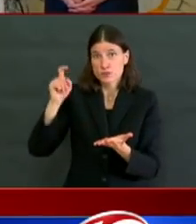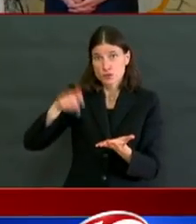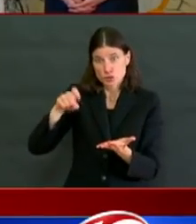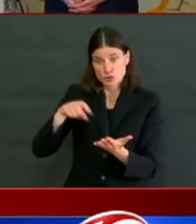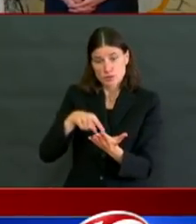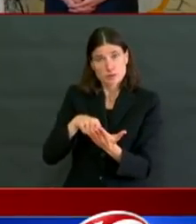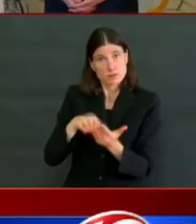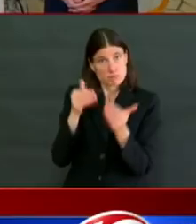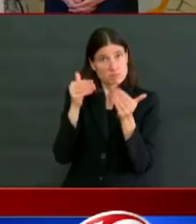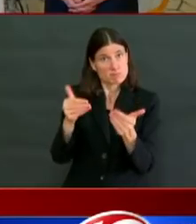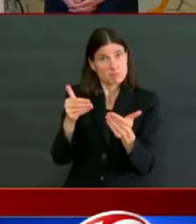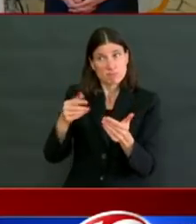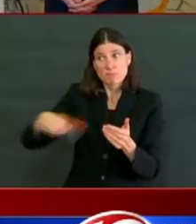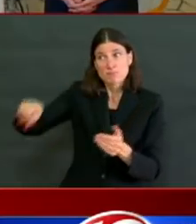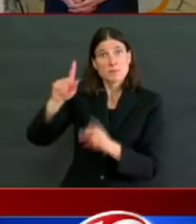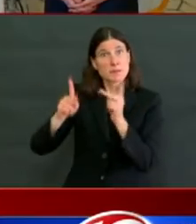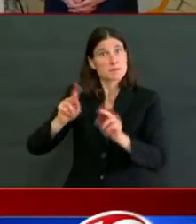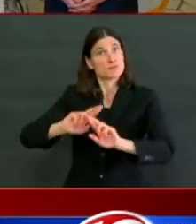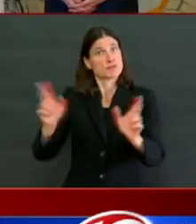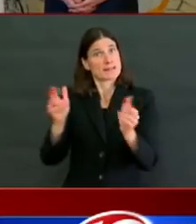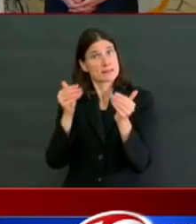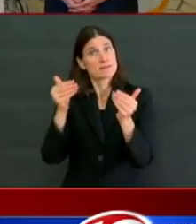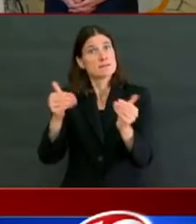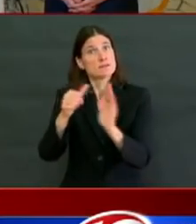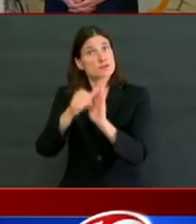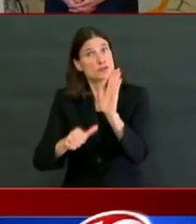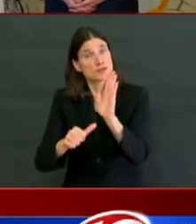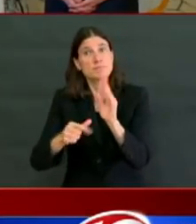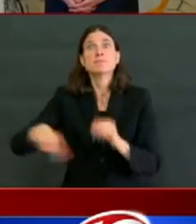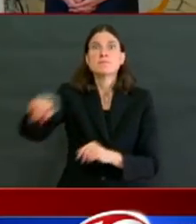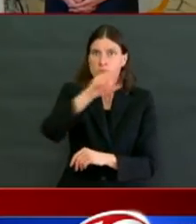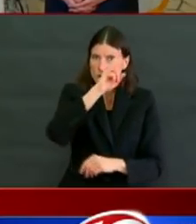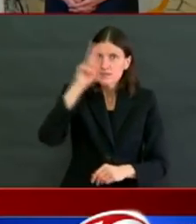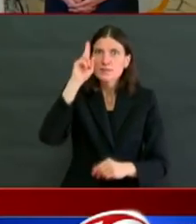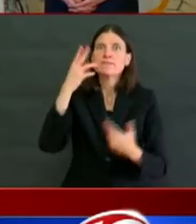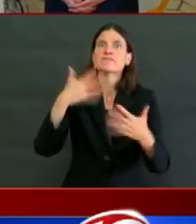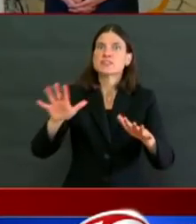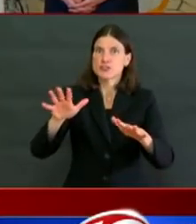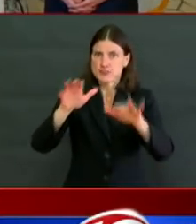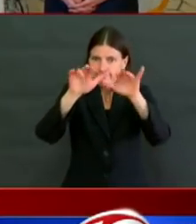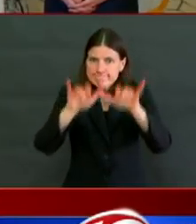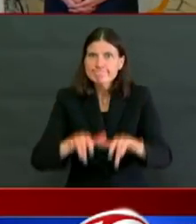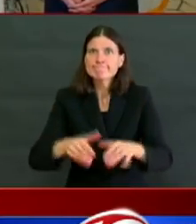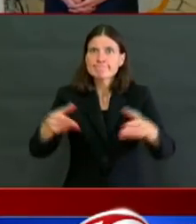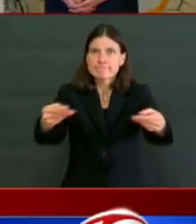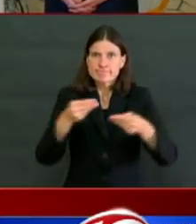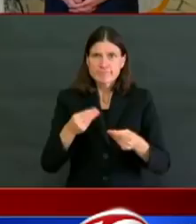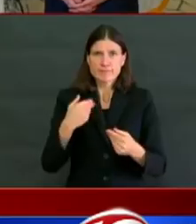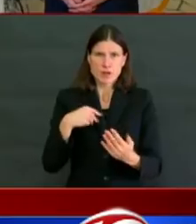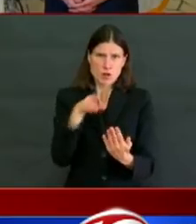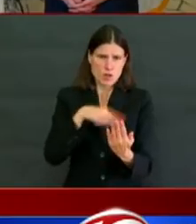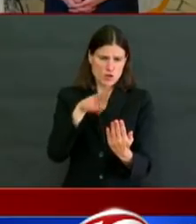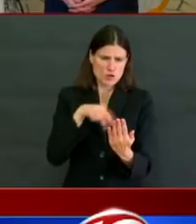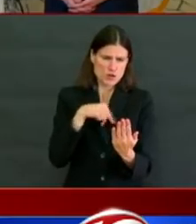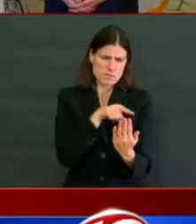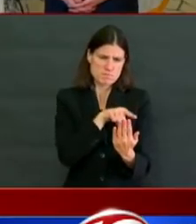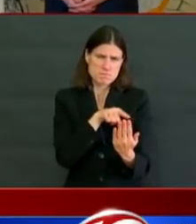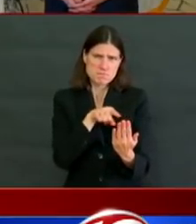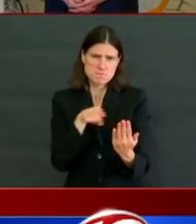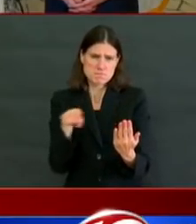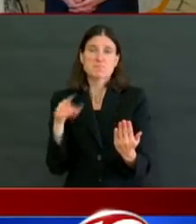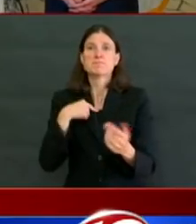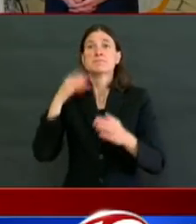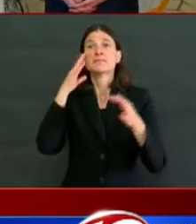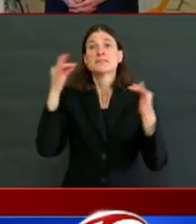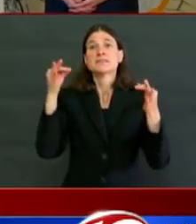excellent and just about being finalized with the Department of Health. We have a little bit